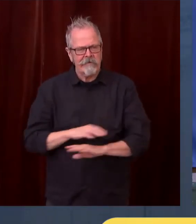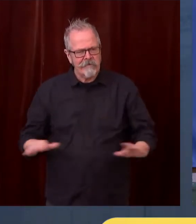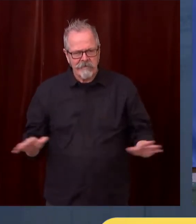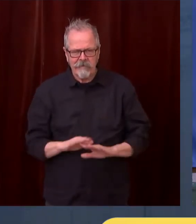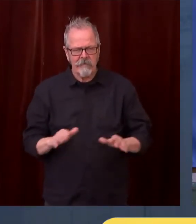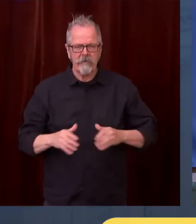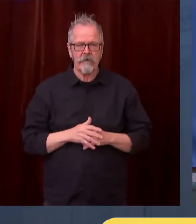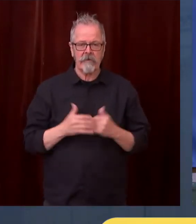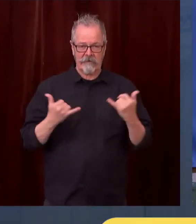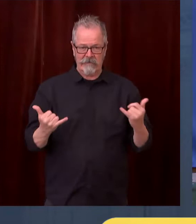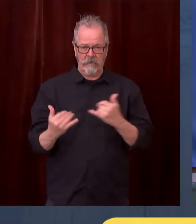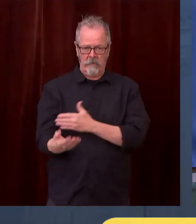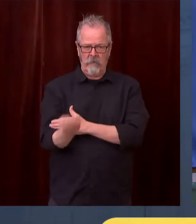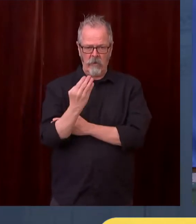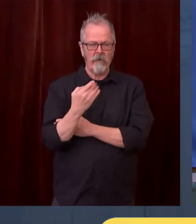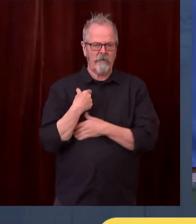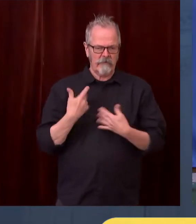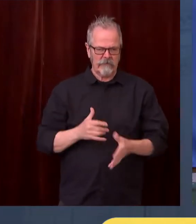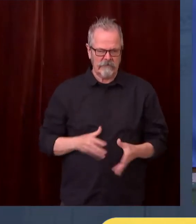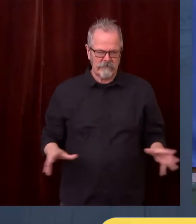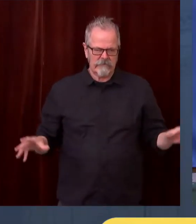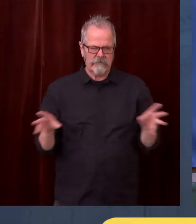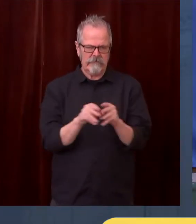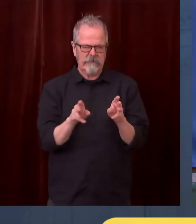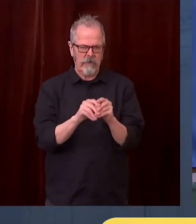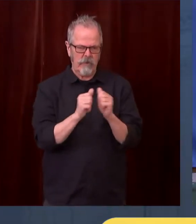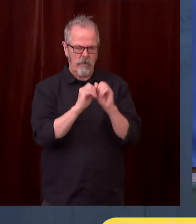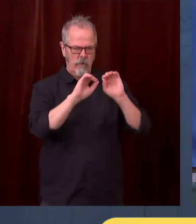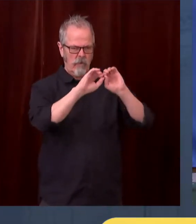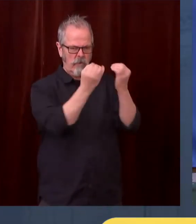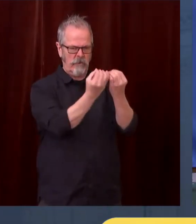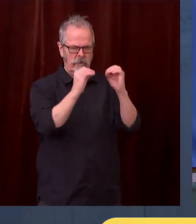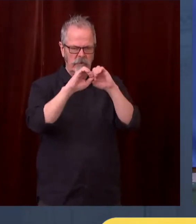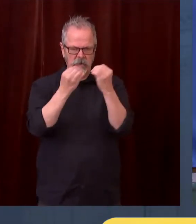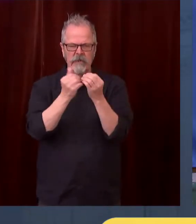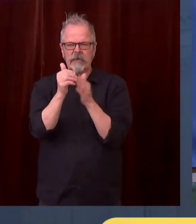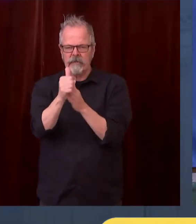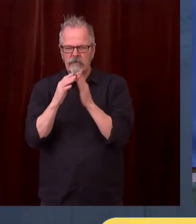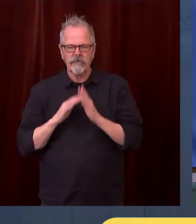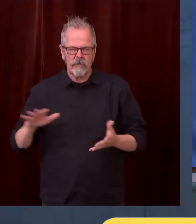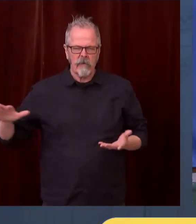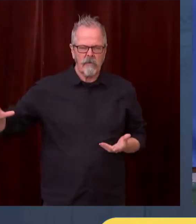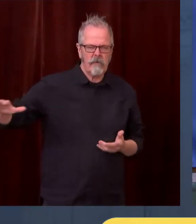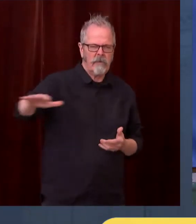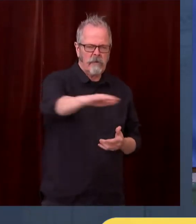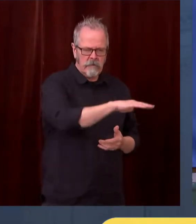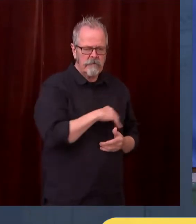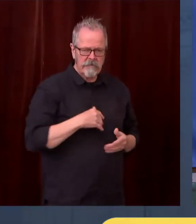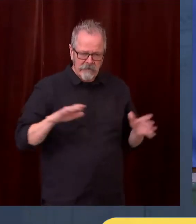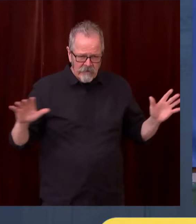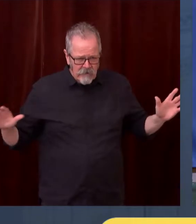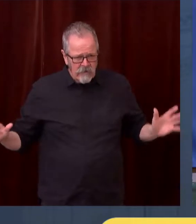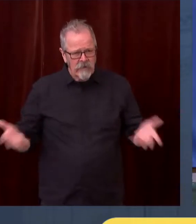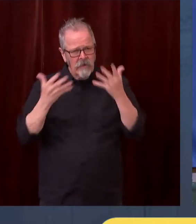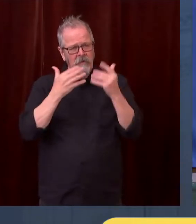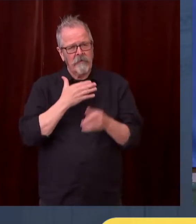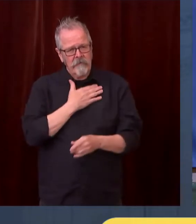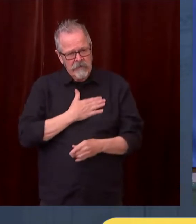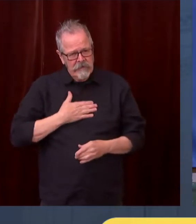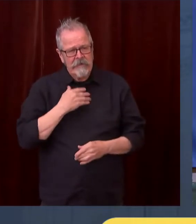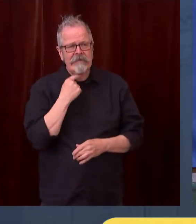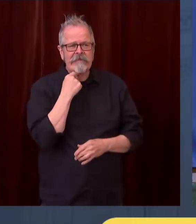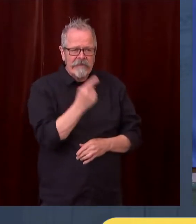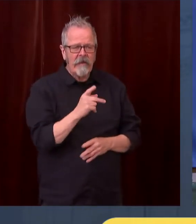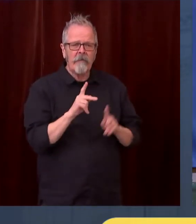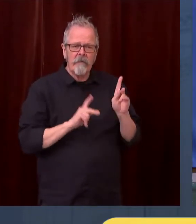their medical advice with their patients on a proactive basis to let them know that, you know, if I'm a